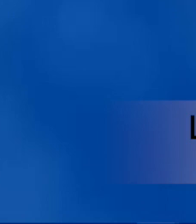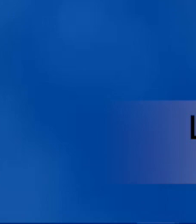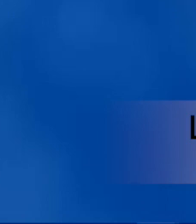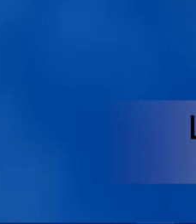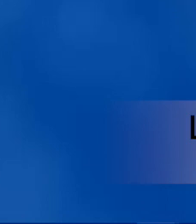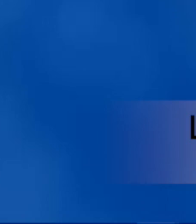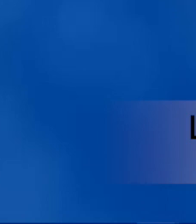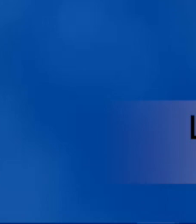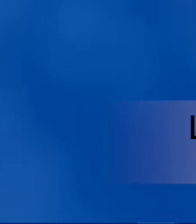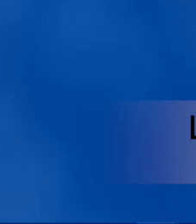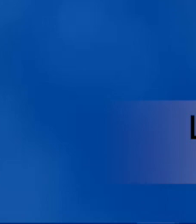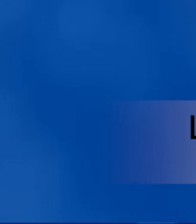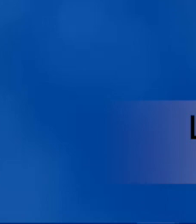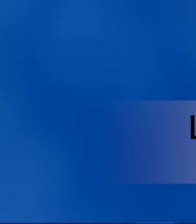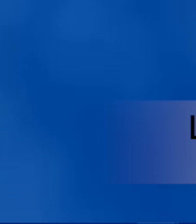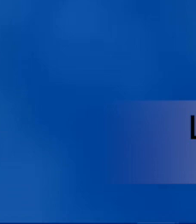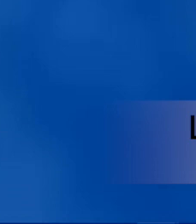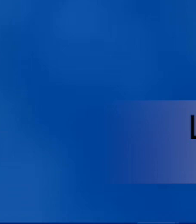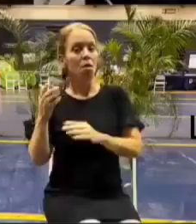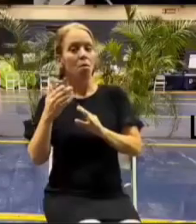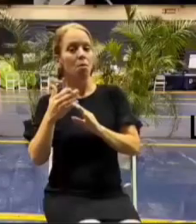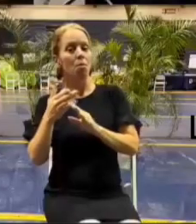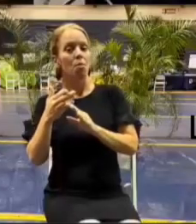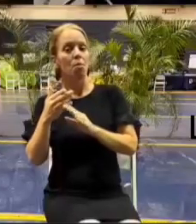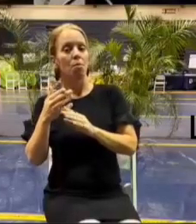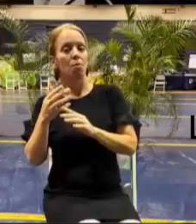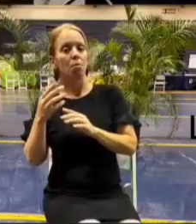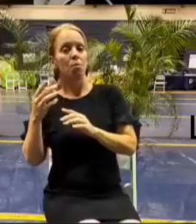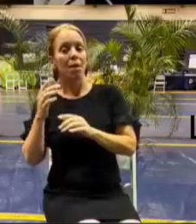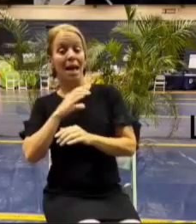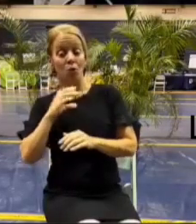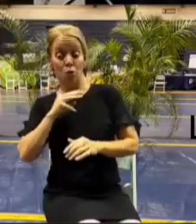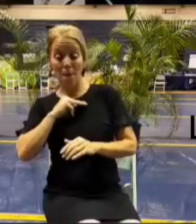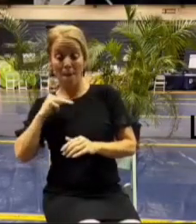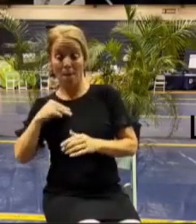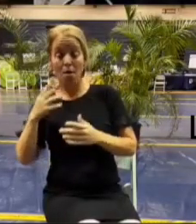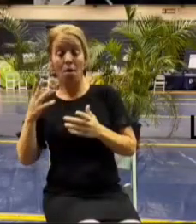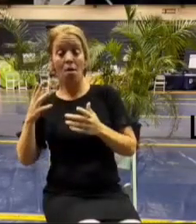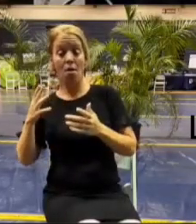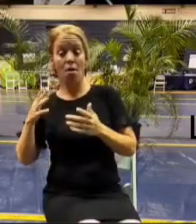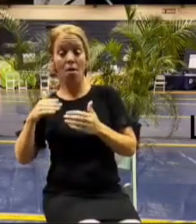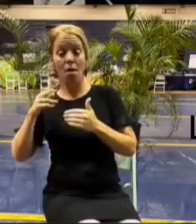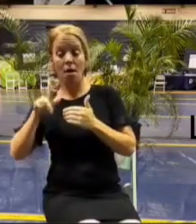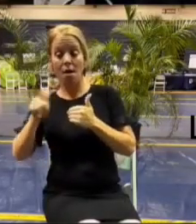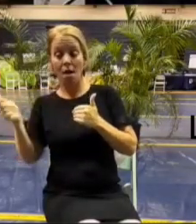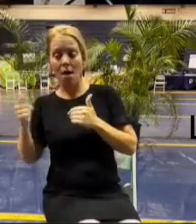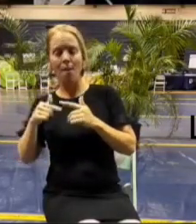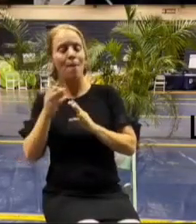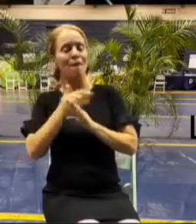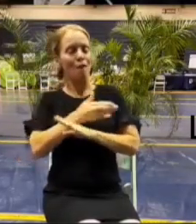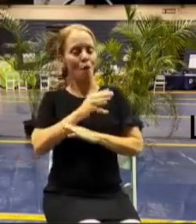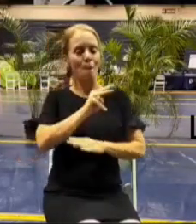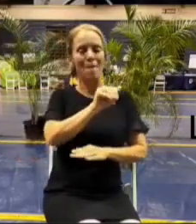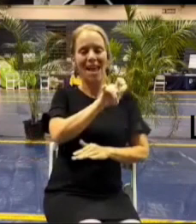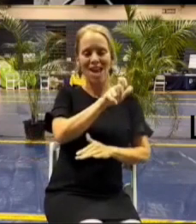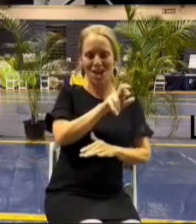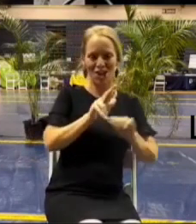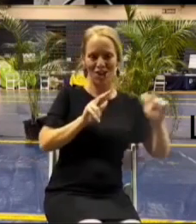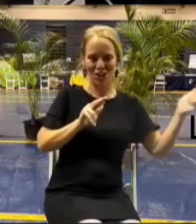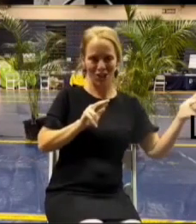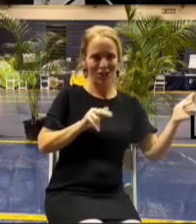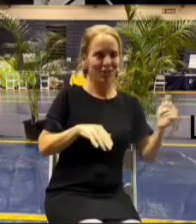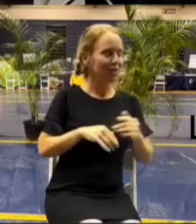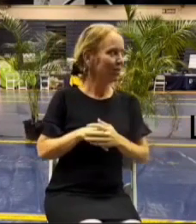um the house mayor visit offer remarks and we'll go to council member how many of you guys getting